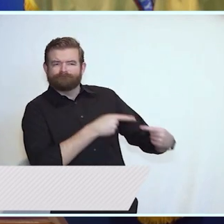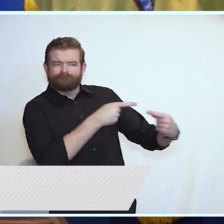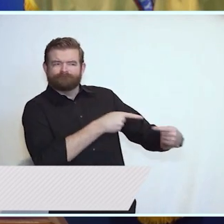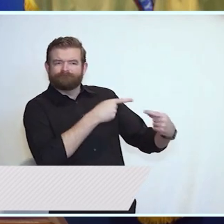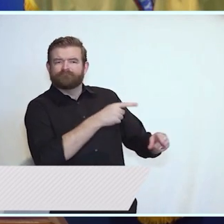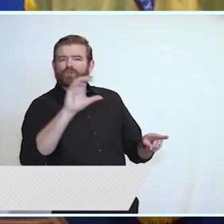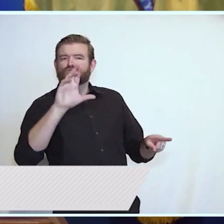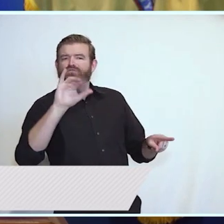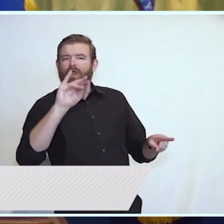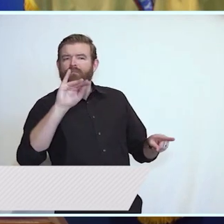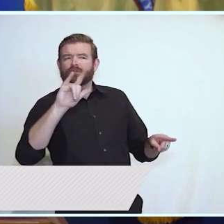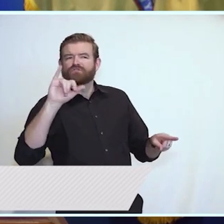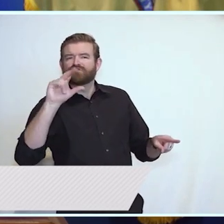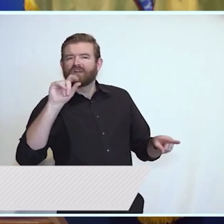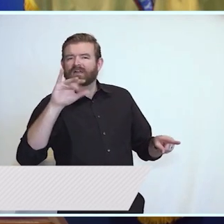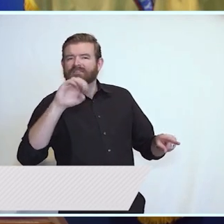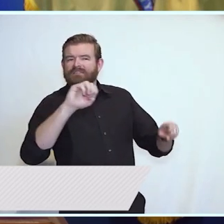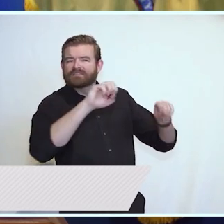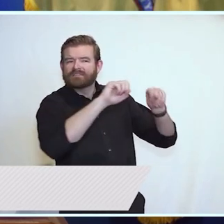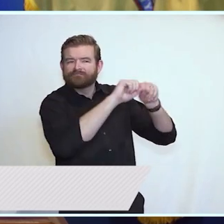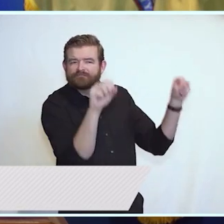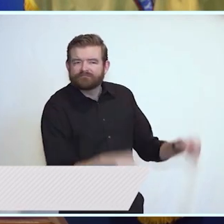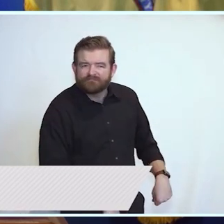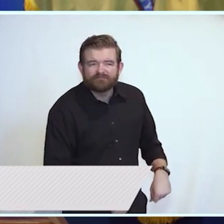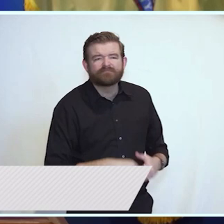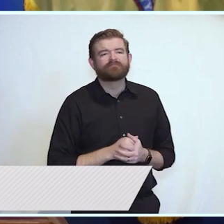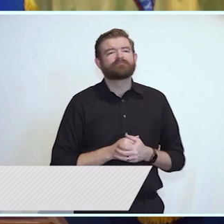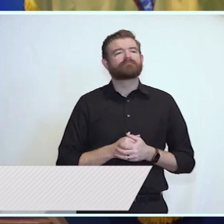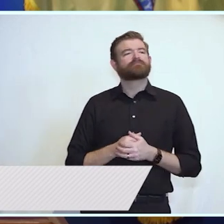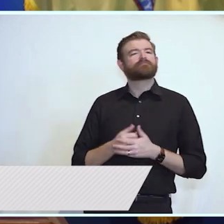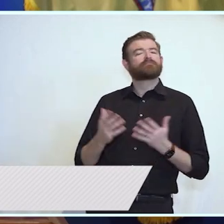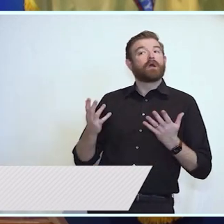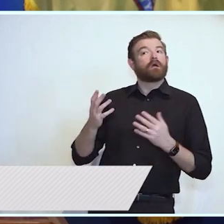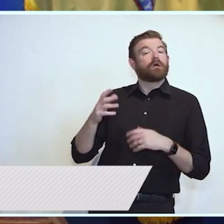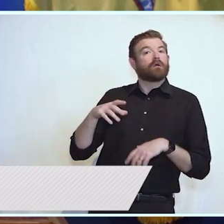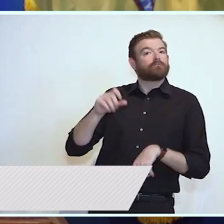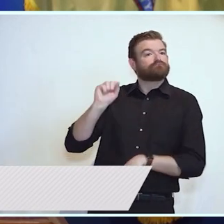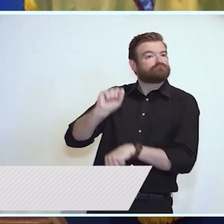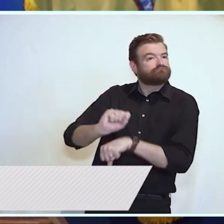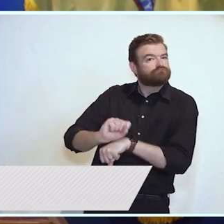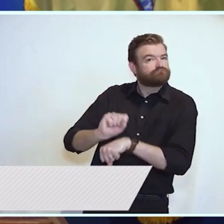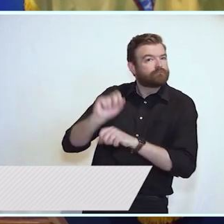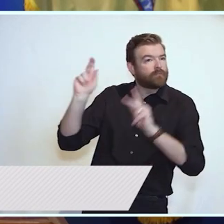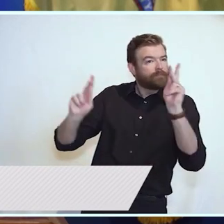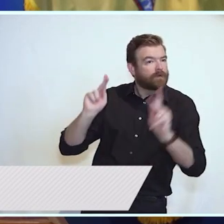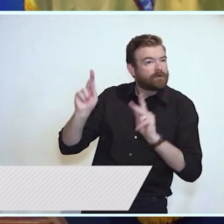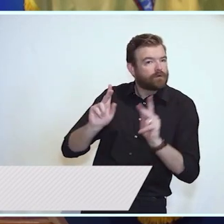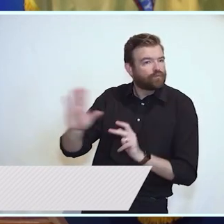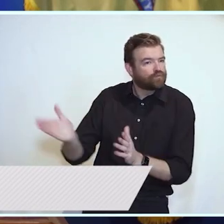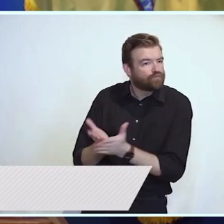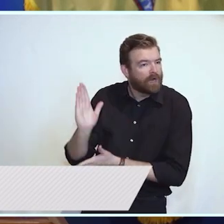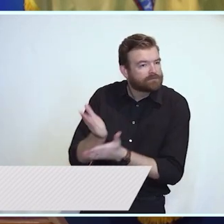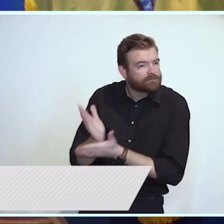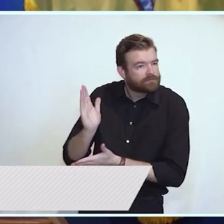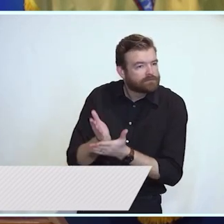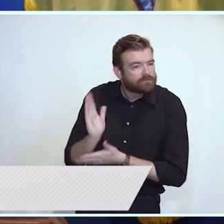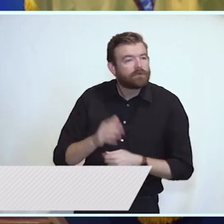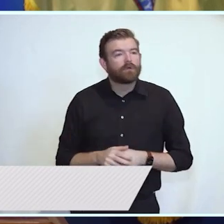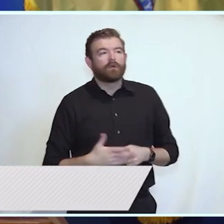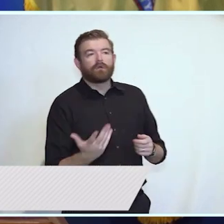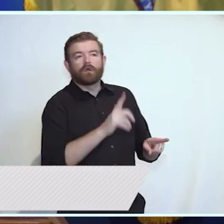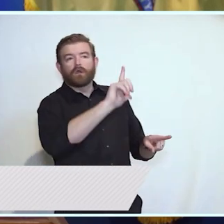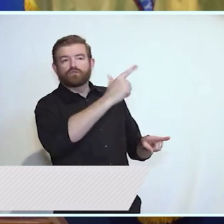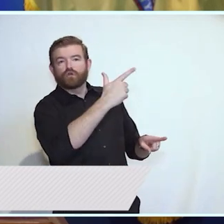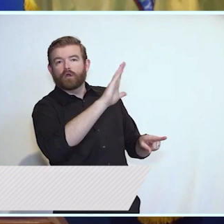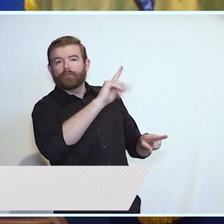standing firm for the rights of organized labor, and securing the dignity of our LGBTQIA plus communities, to name